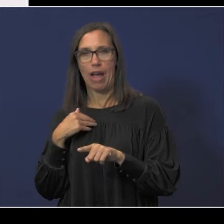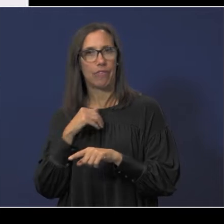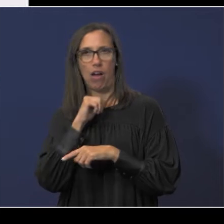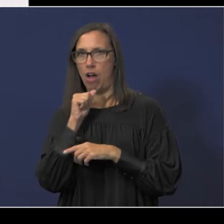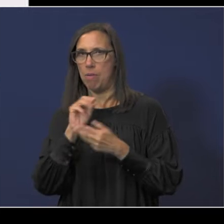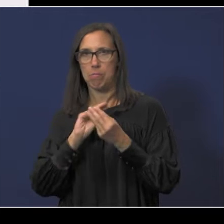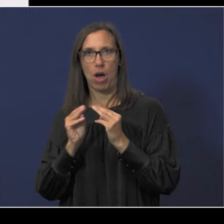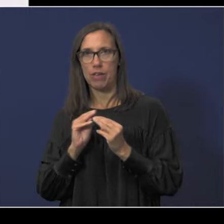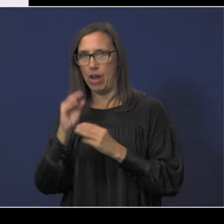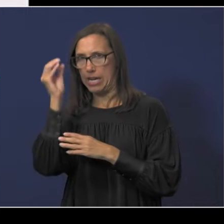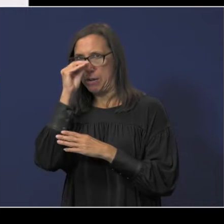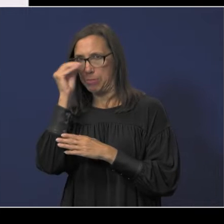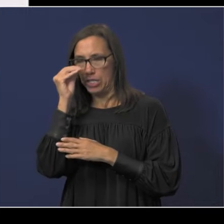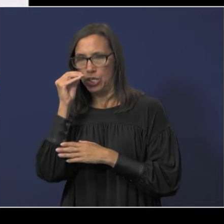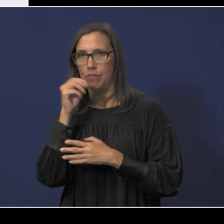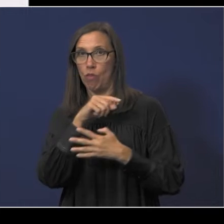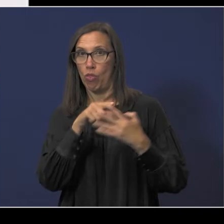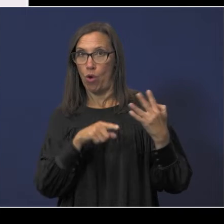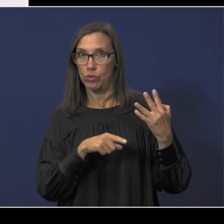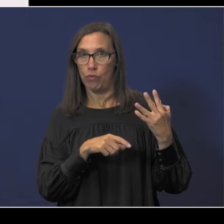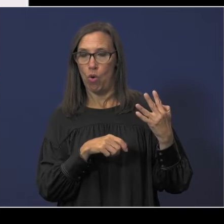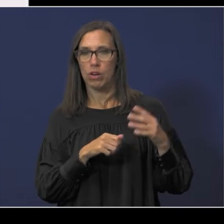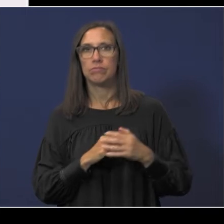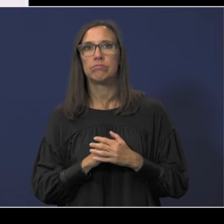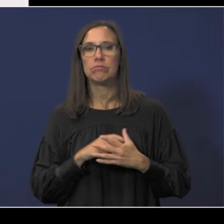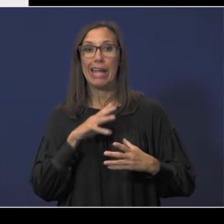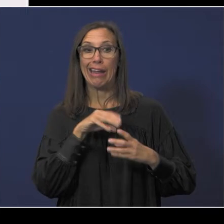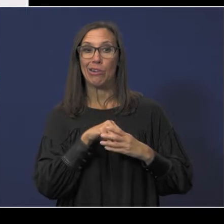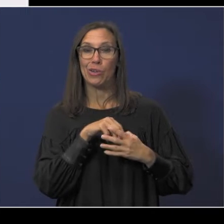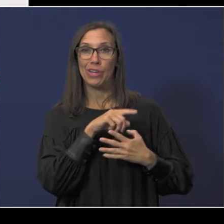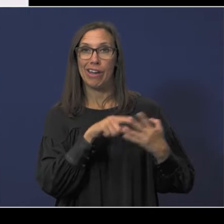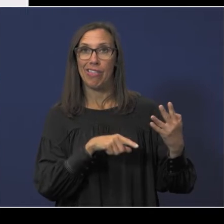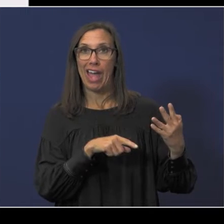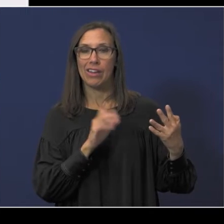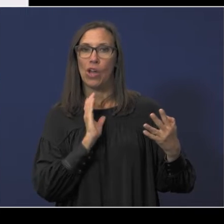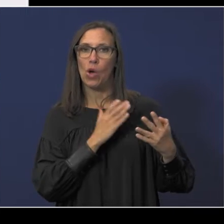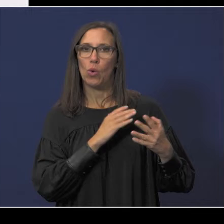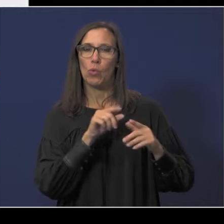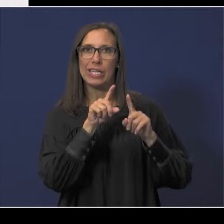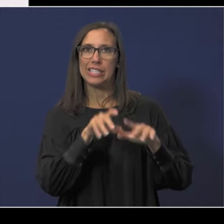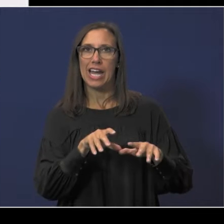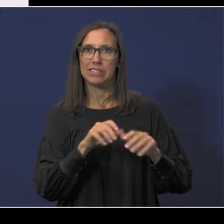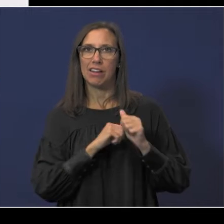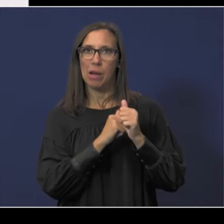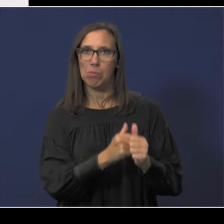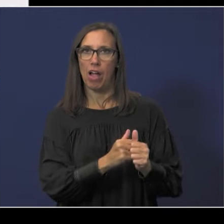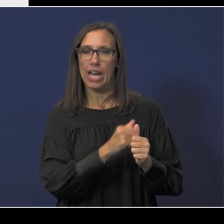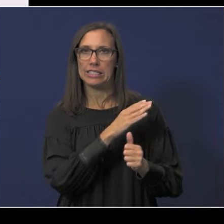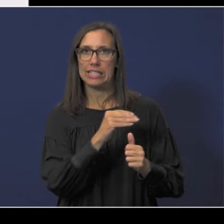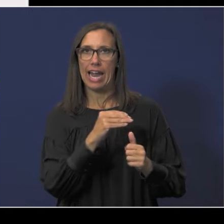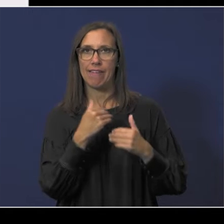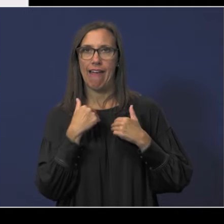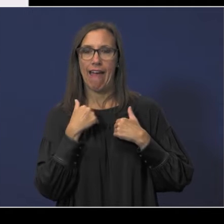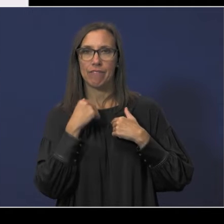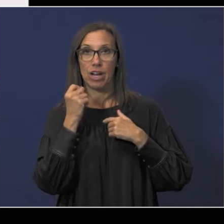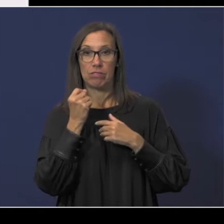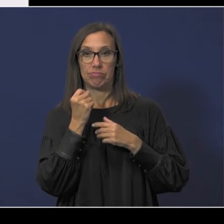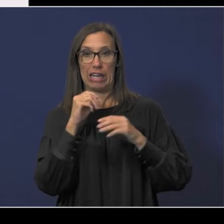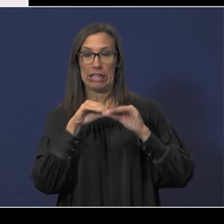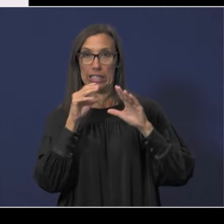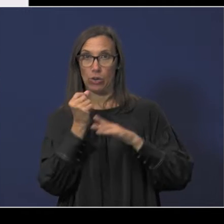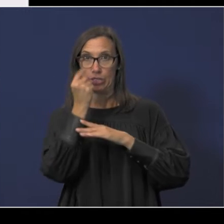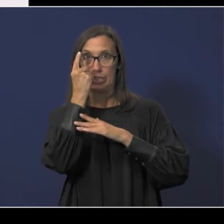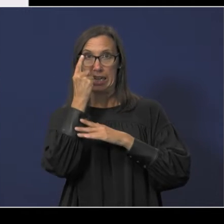those program audits as well as part of that we test compliance and we also obtain an understanding of your internal controls